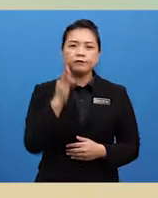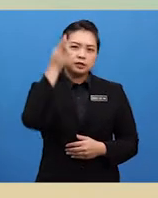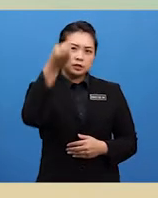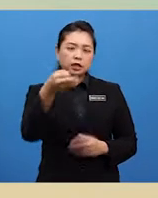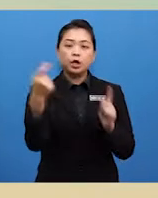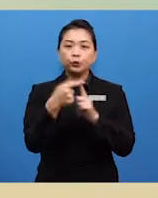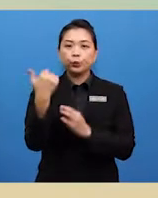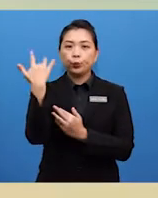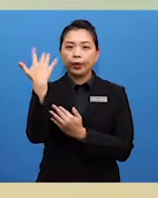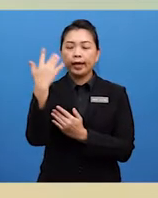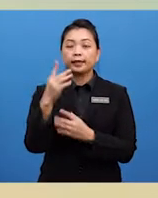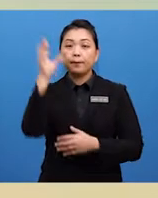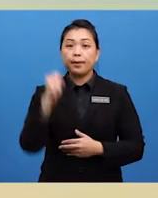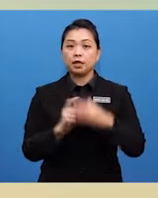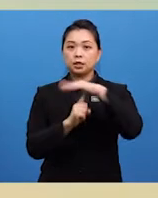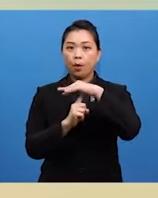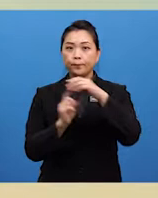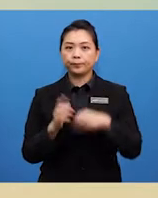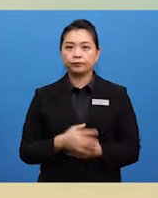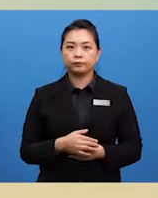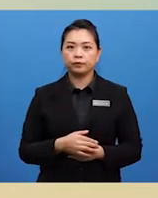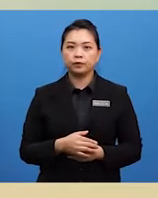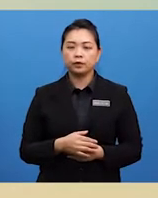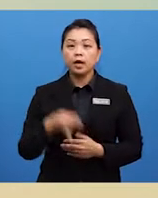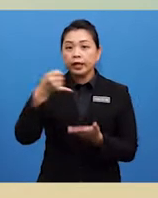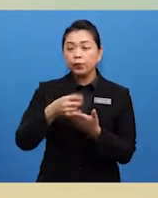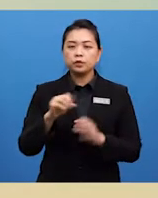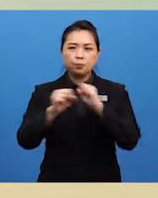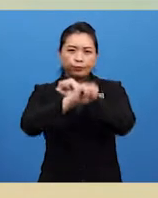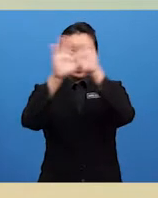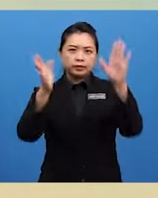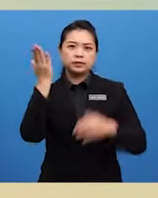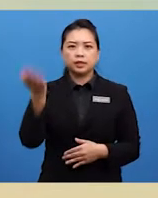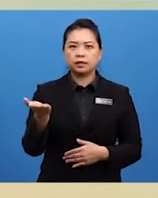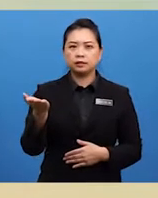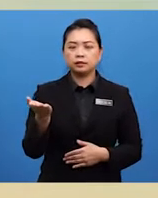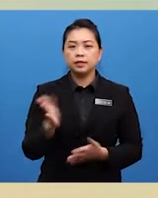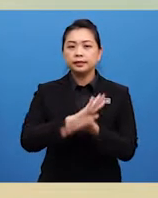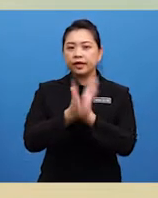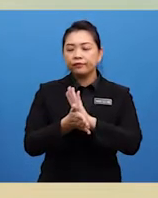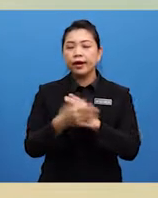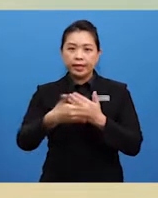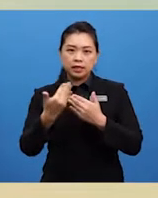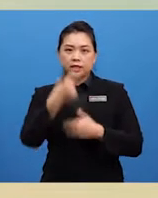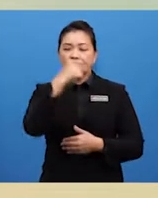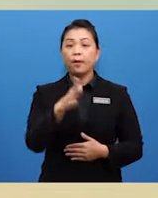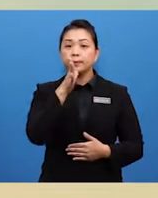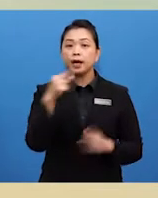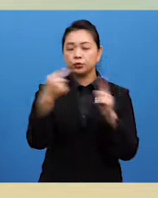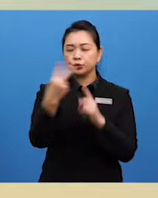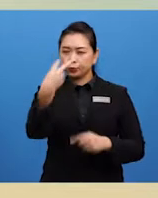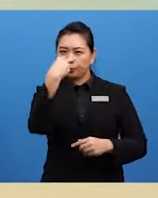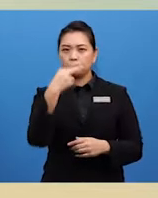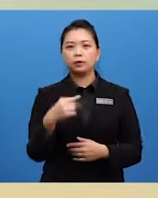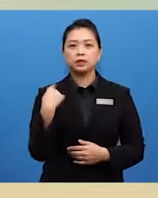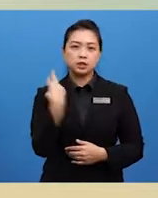the road to wait at the bus stop. It was brighter there, therefore easier for Mum to spot